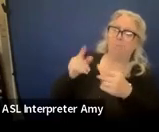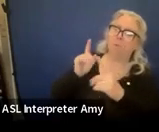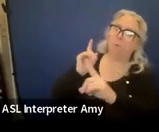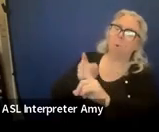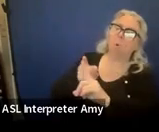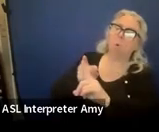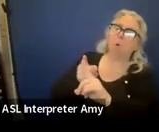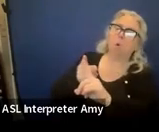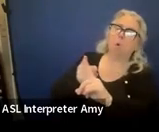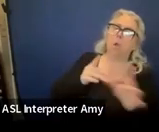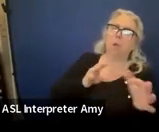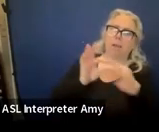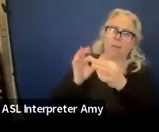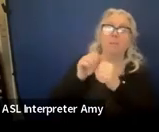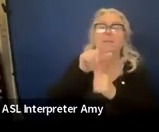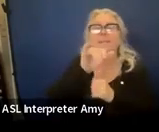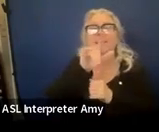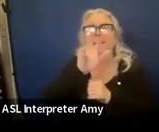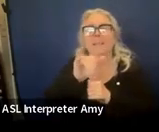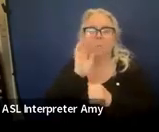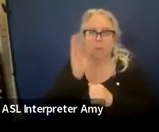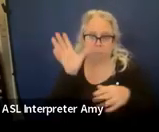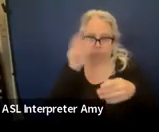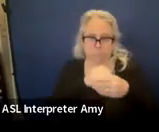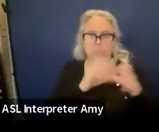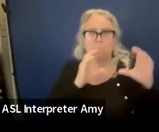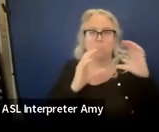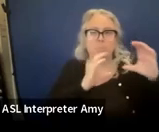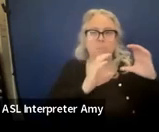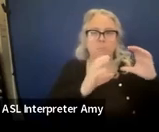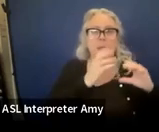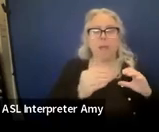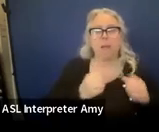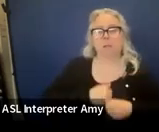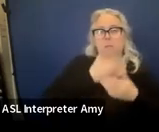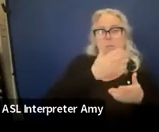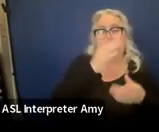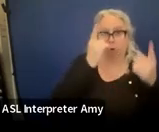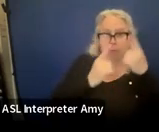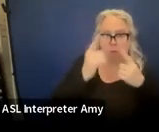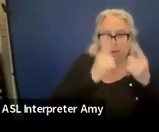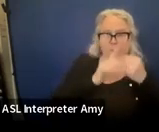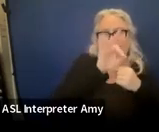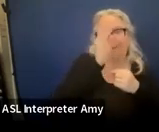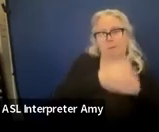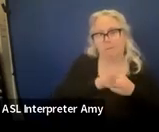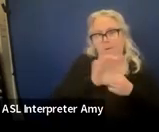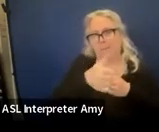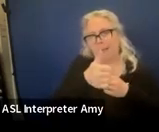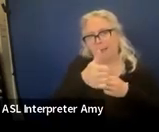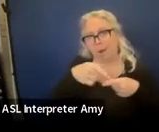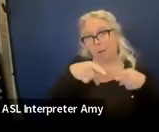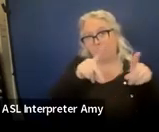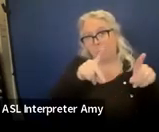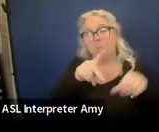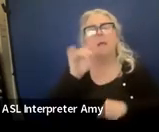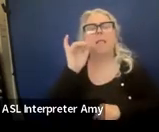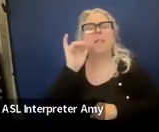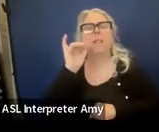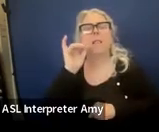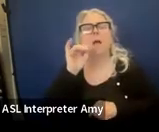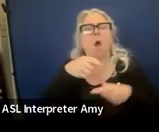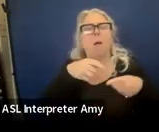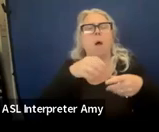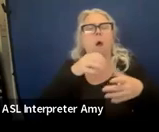this is Lily. She'll be participating in conversations and express her own thoughts in eight out of 10 opportunities. So that's her goal for